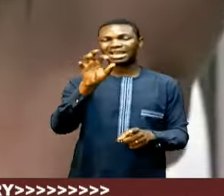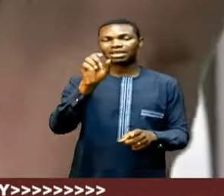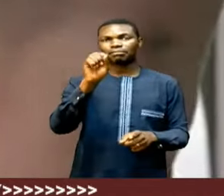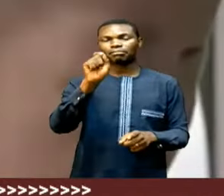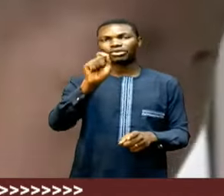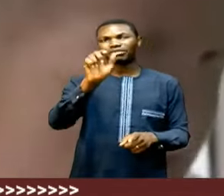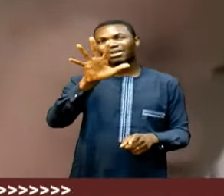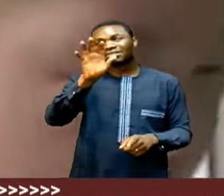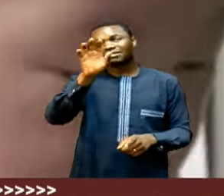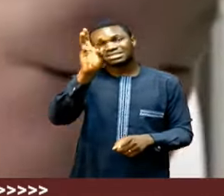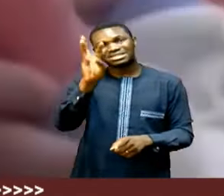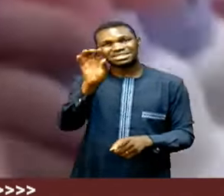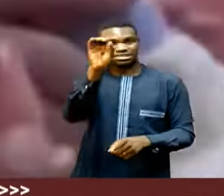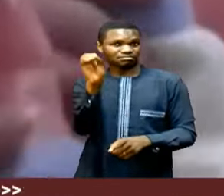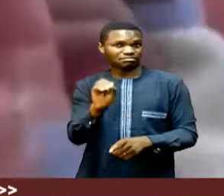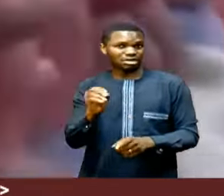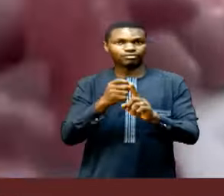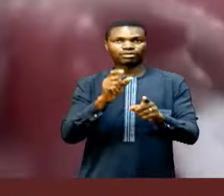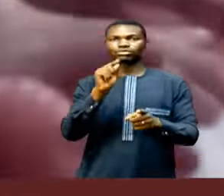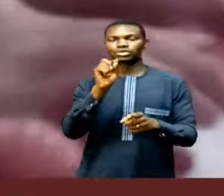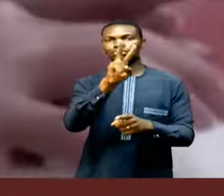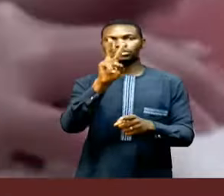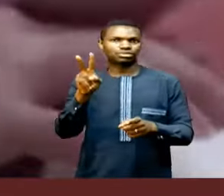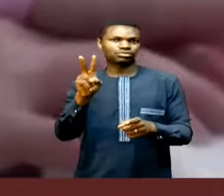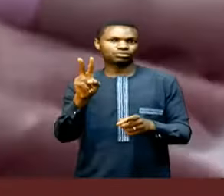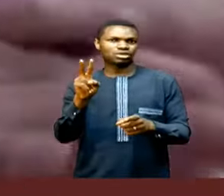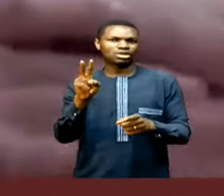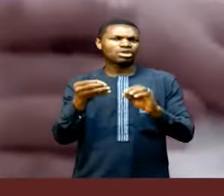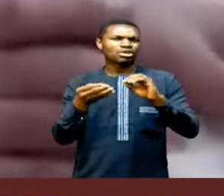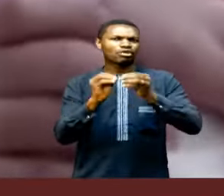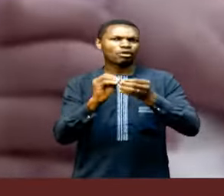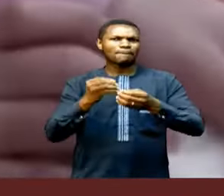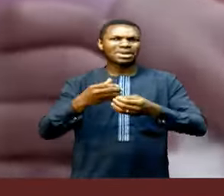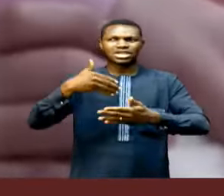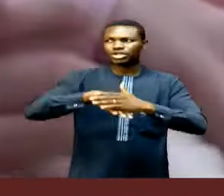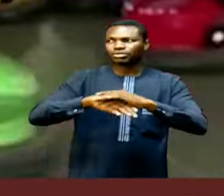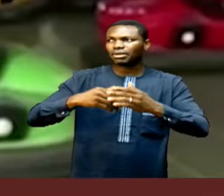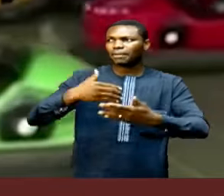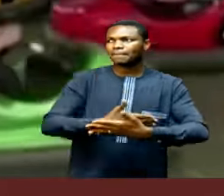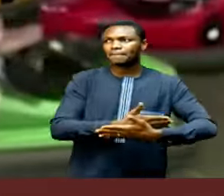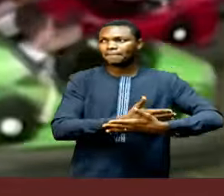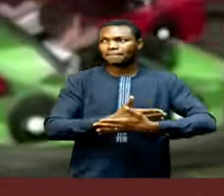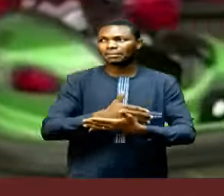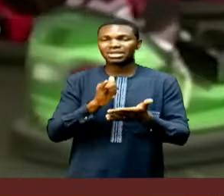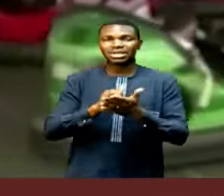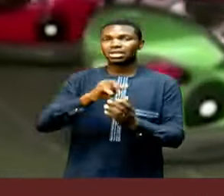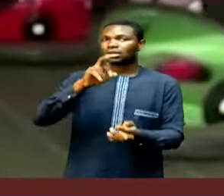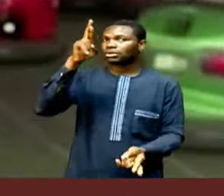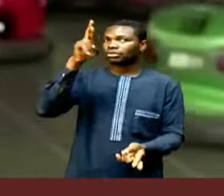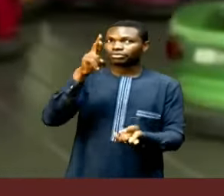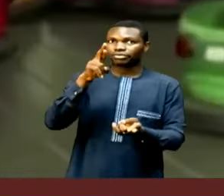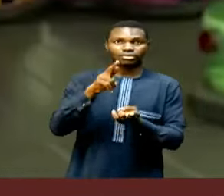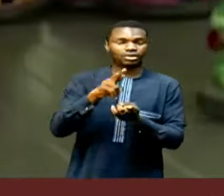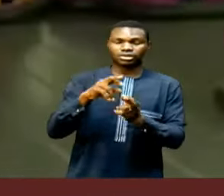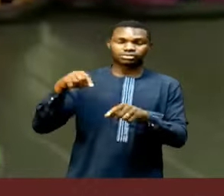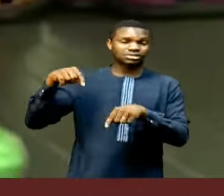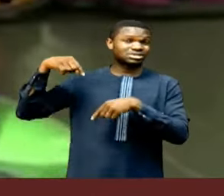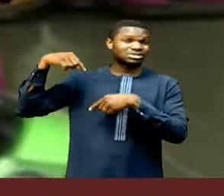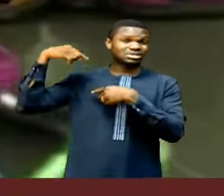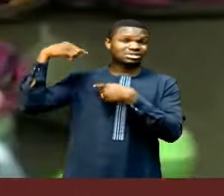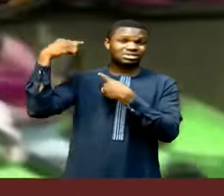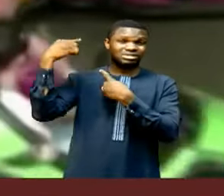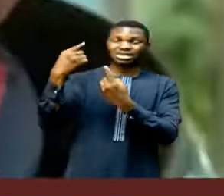2022. The falling number of new babies last year resulted in the lowest birth rate since records began in